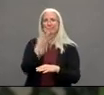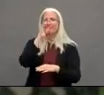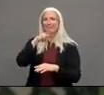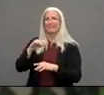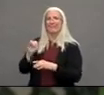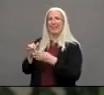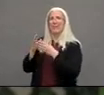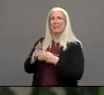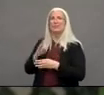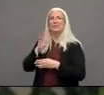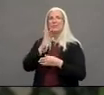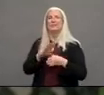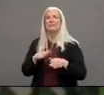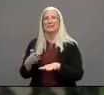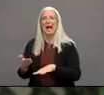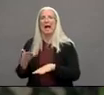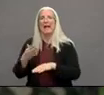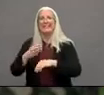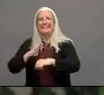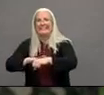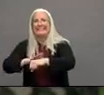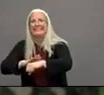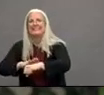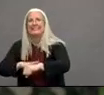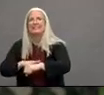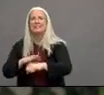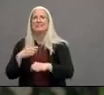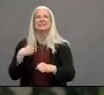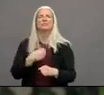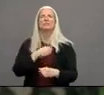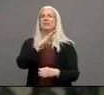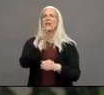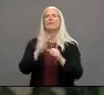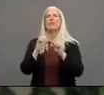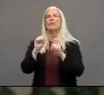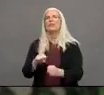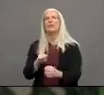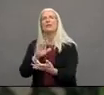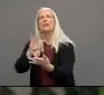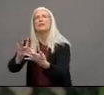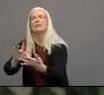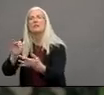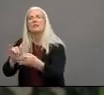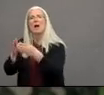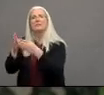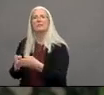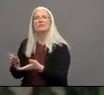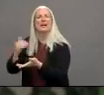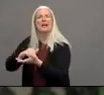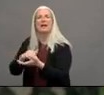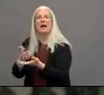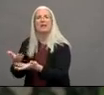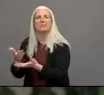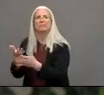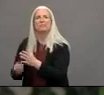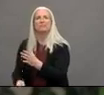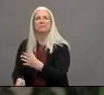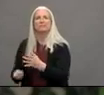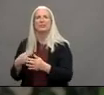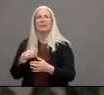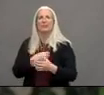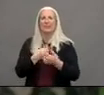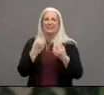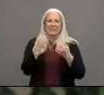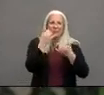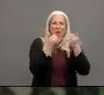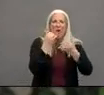to them since they had gone into the hospital and i felt really bad for that patient because we're calling and we have a long list of people to call